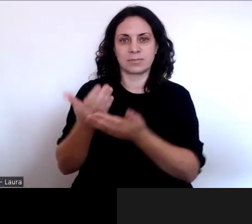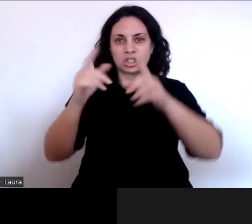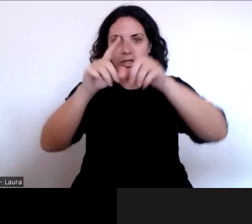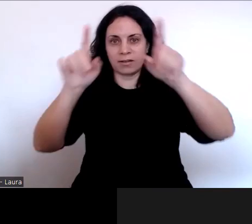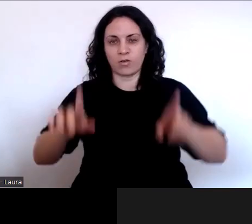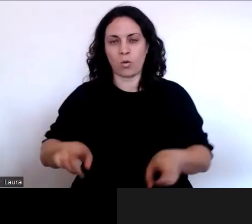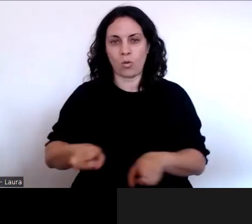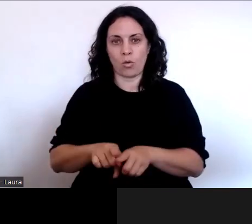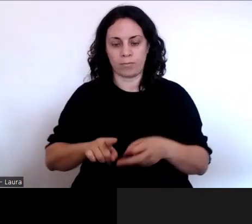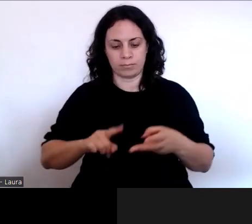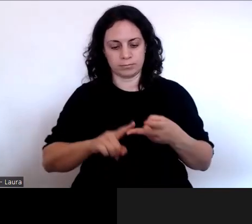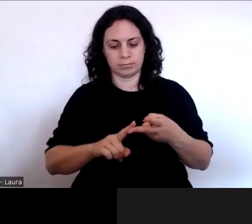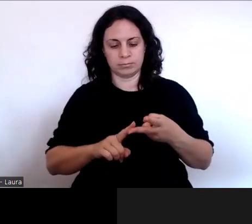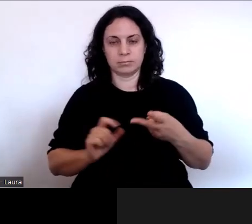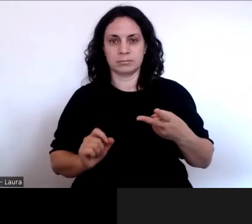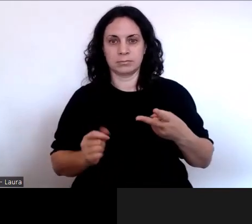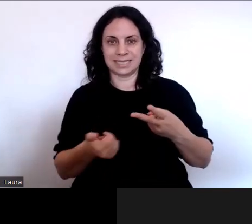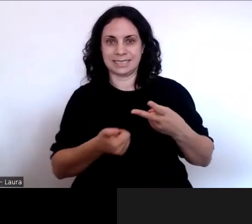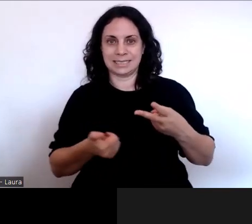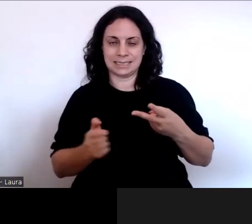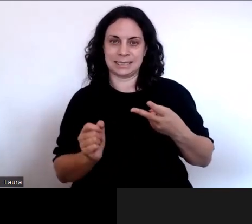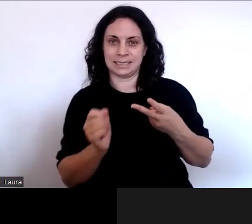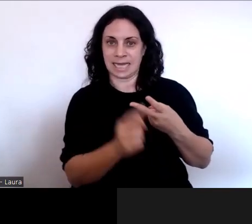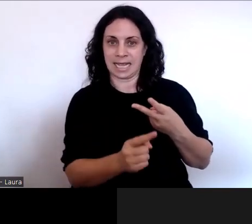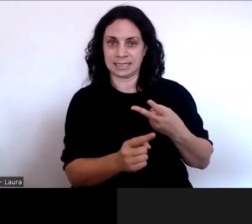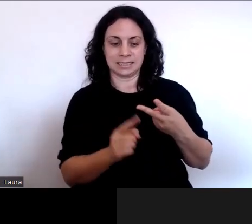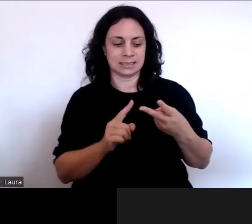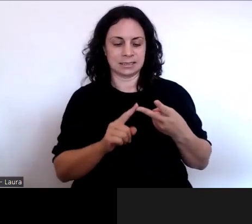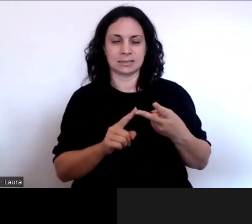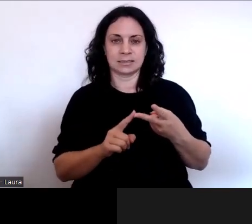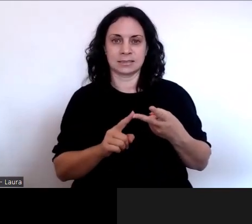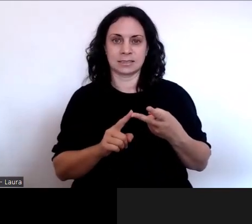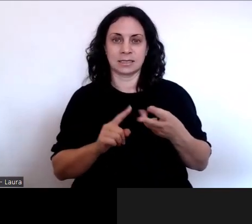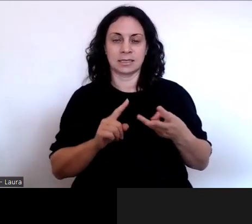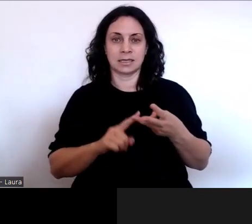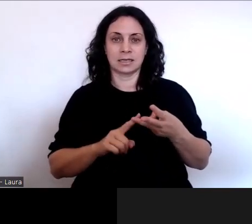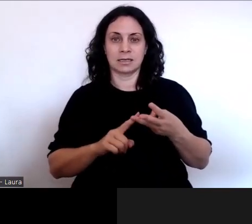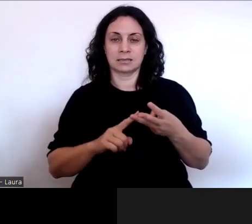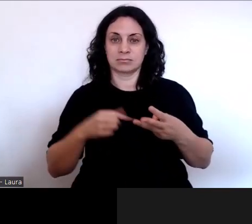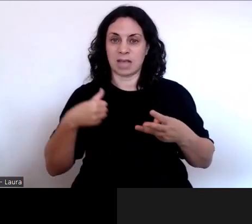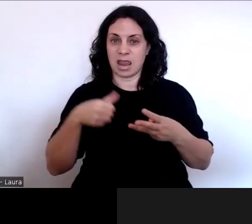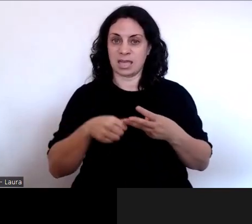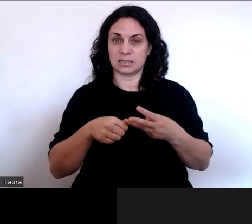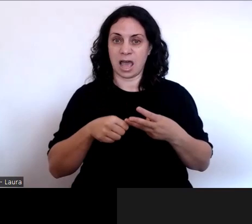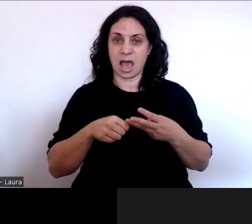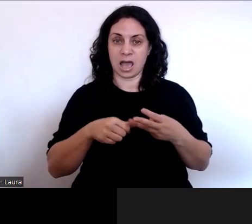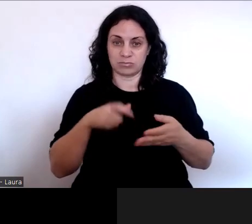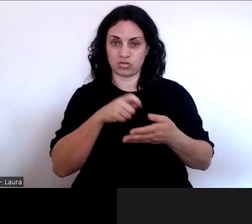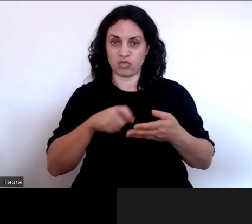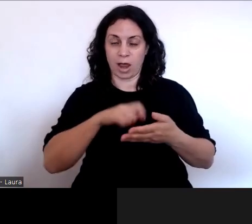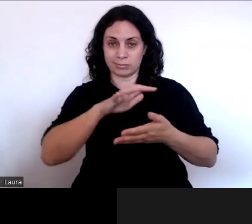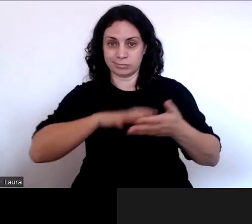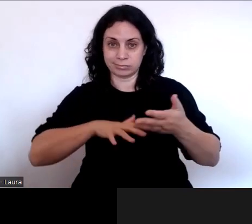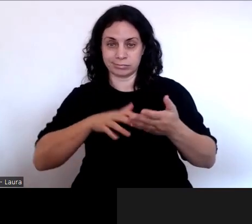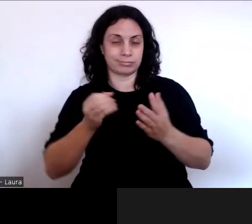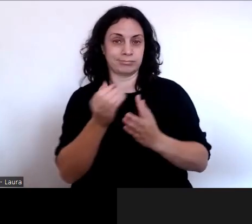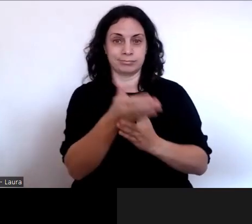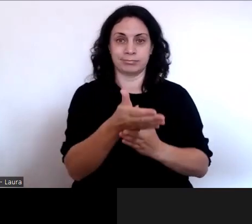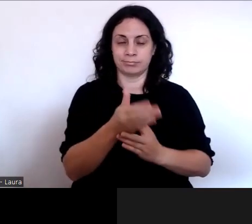submissions by text or you can write to us and all those details are on our website.